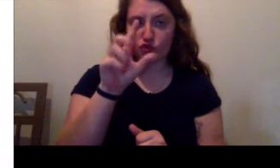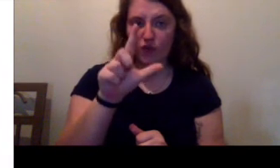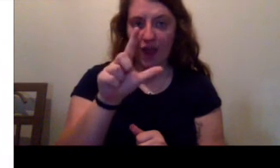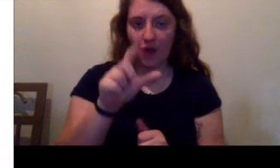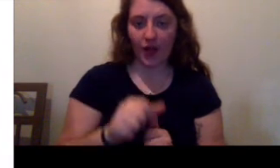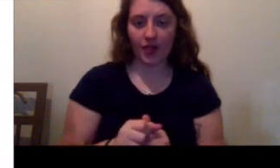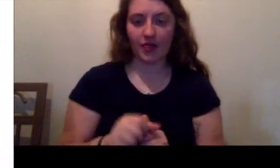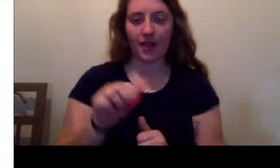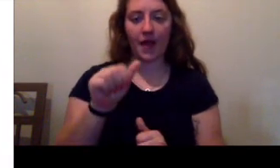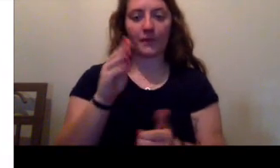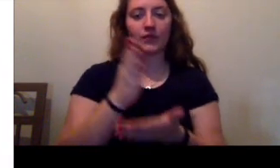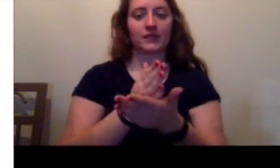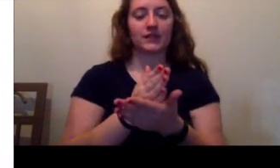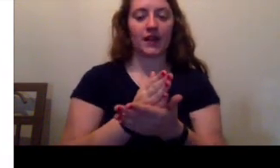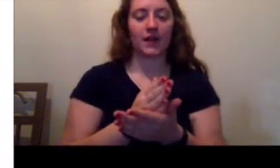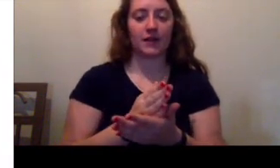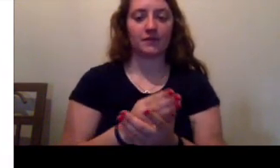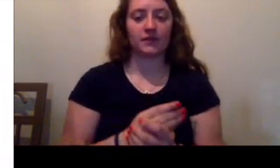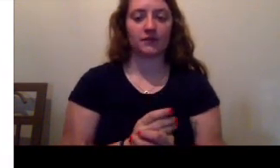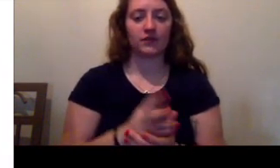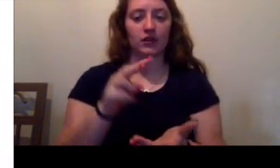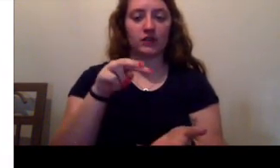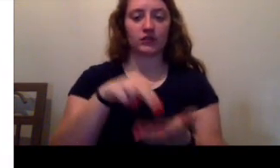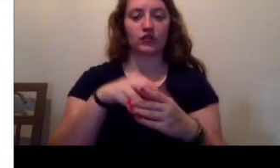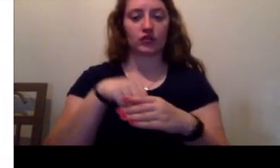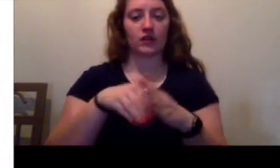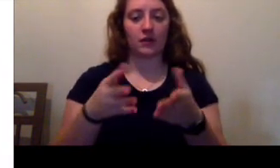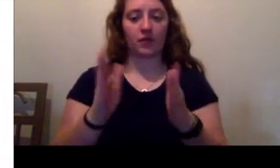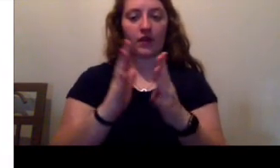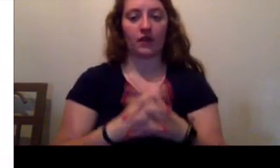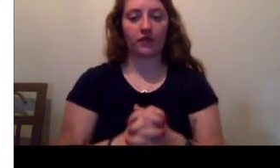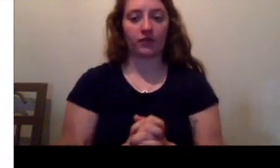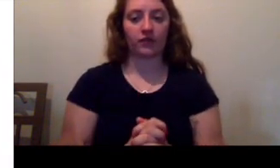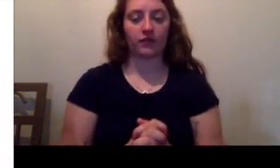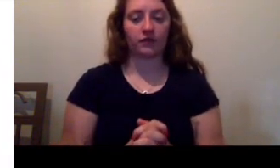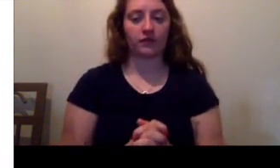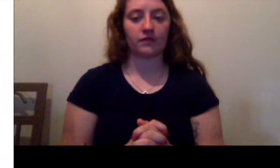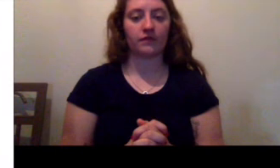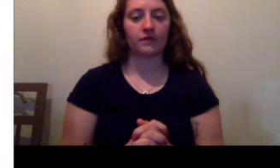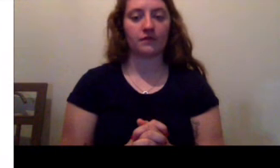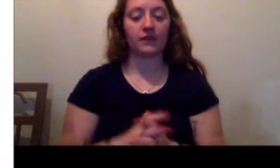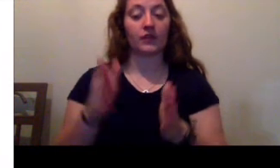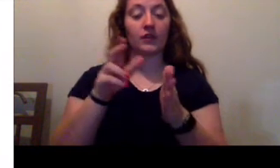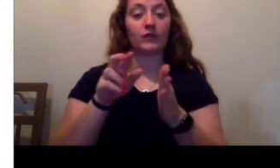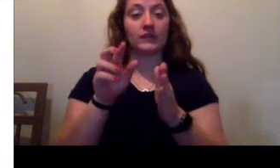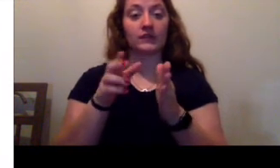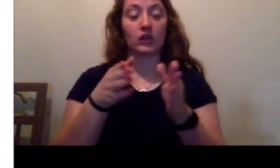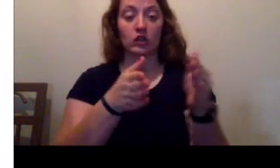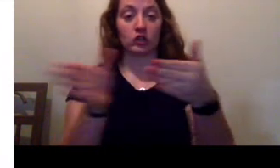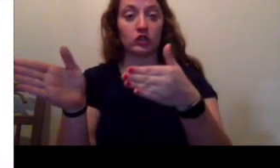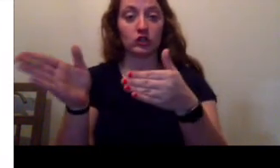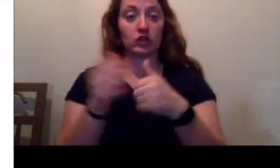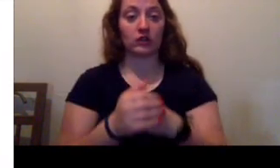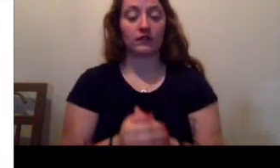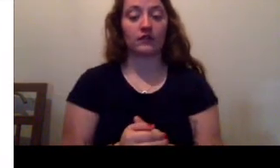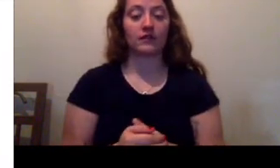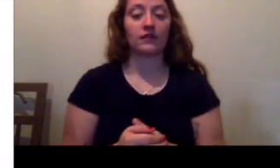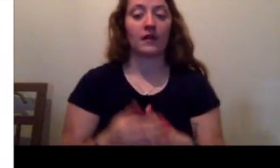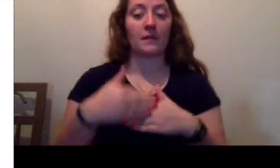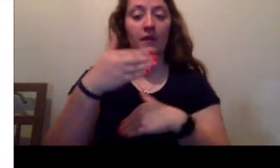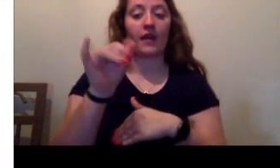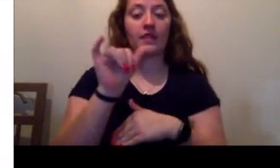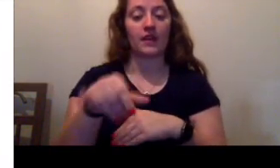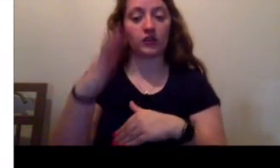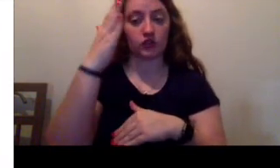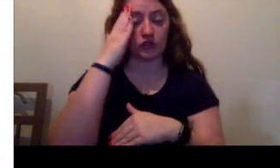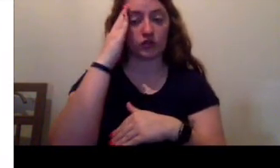Anne-Marie stopped suddenly and stood still on the path. There was a turn immediately ahead. Beyond it, she